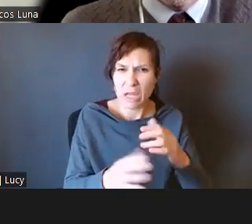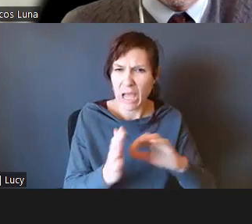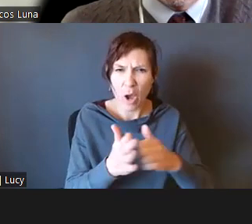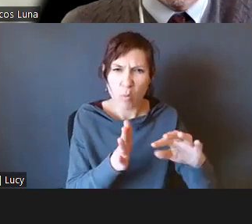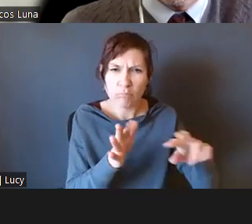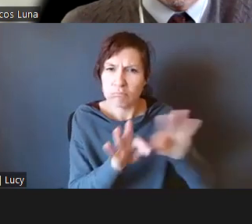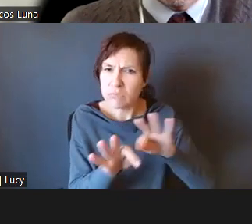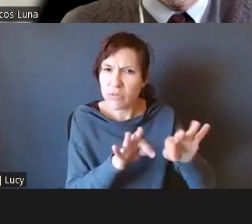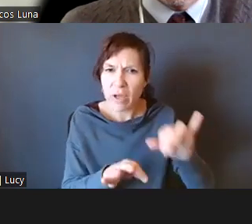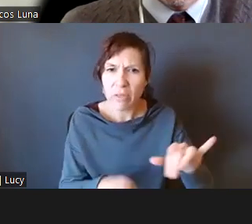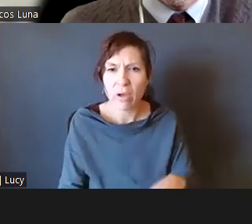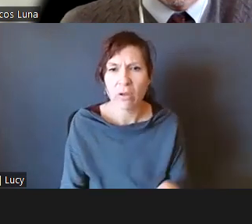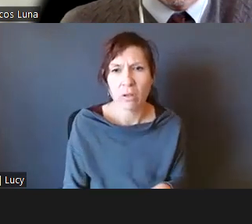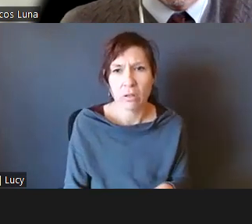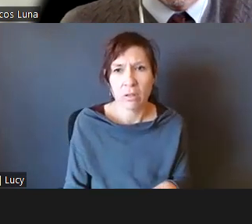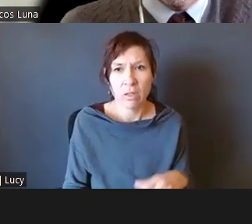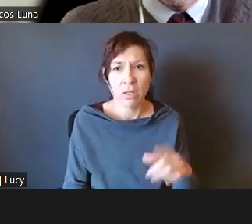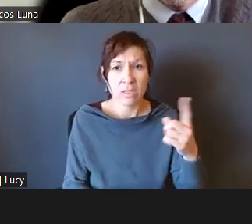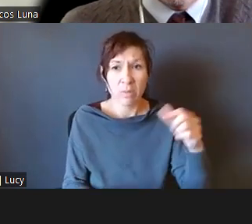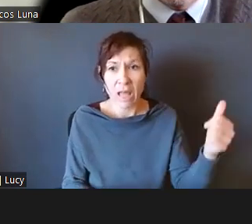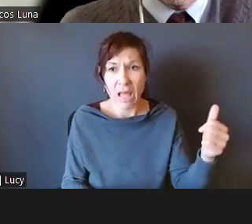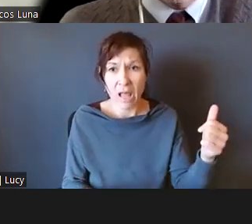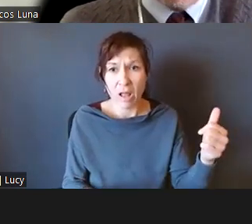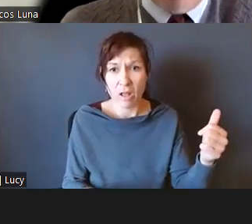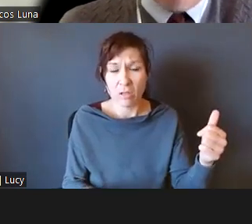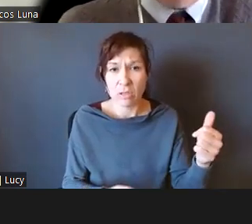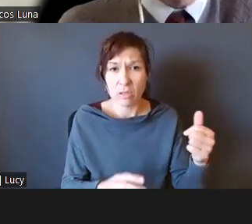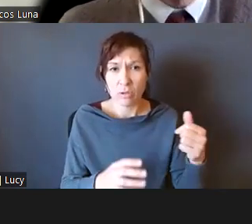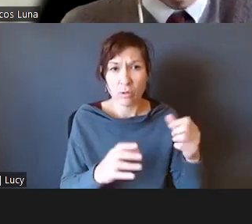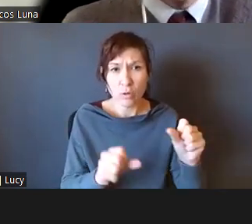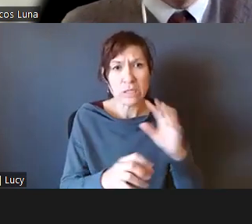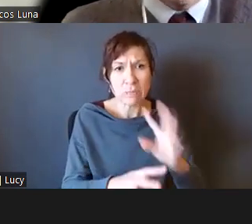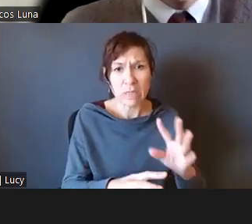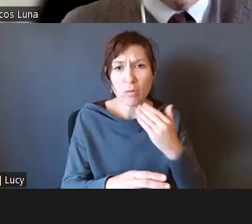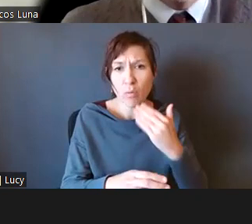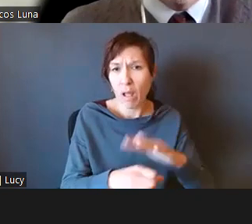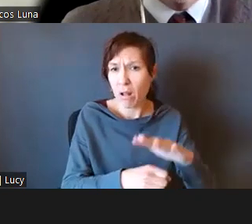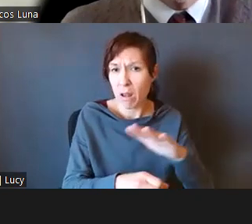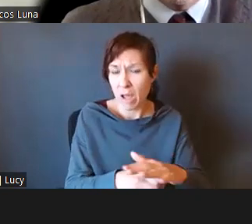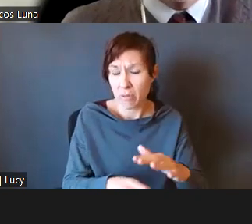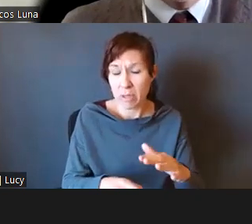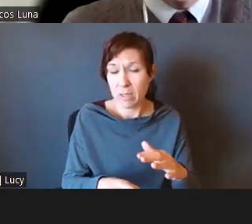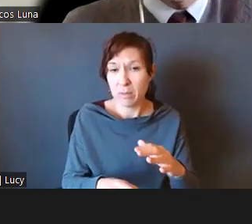enough and then that would not be captured. Is that right? Correct. Correct. Okay.